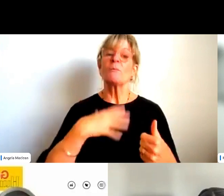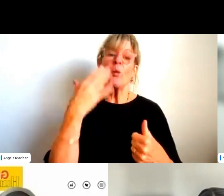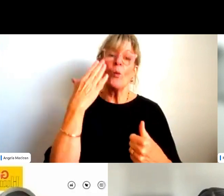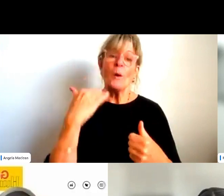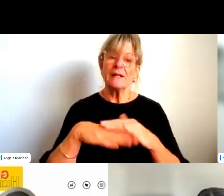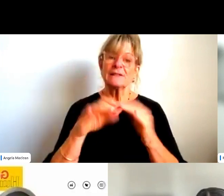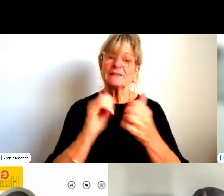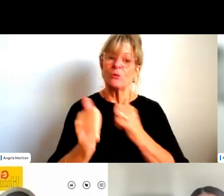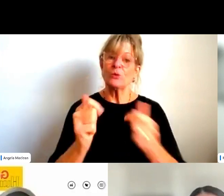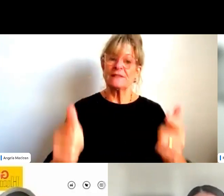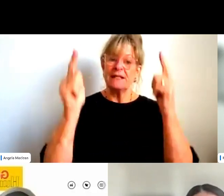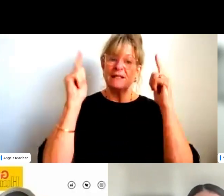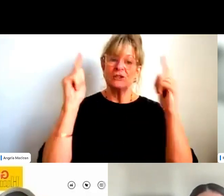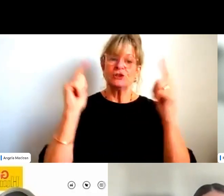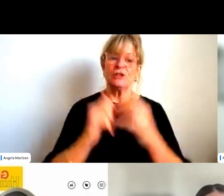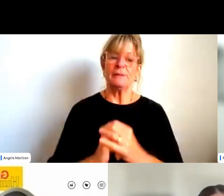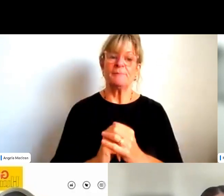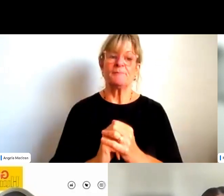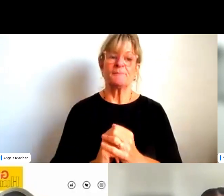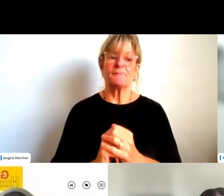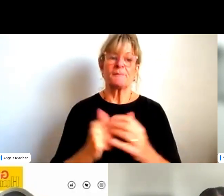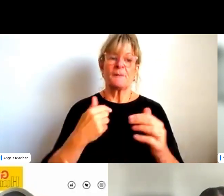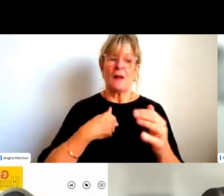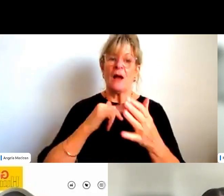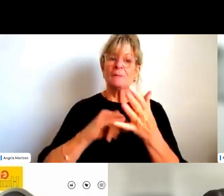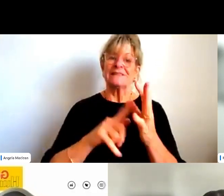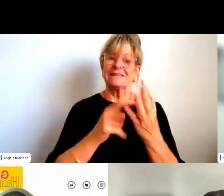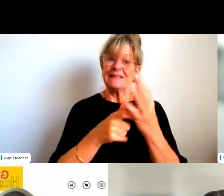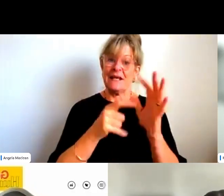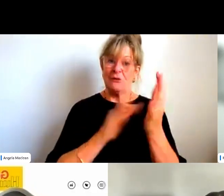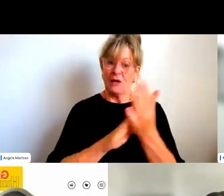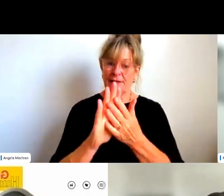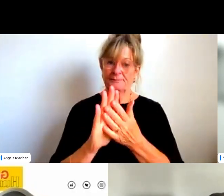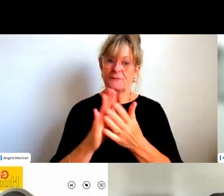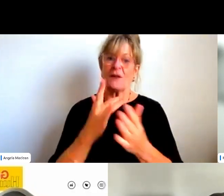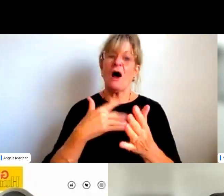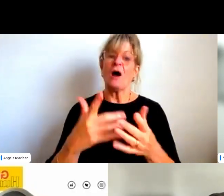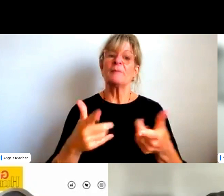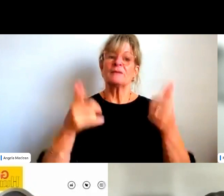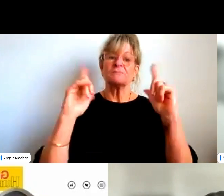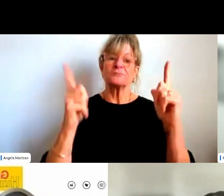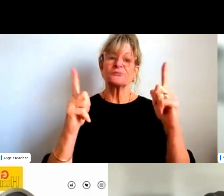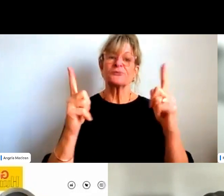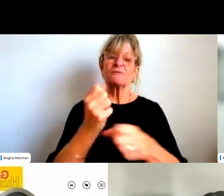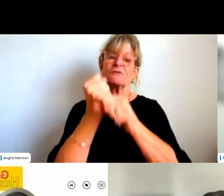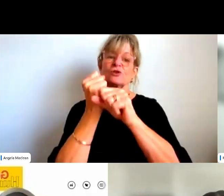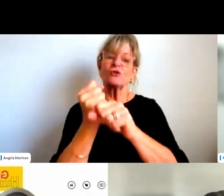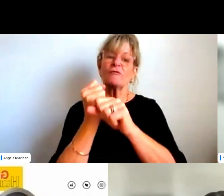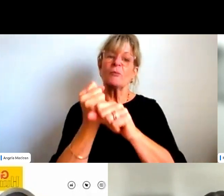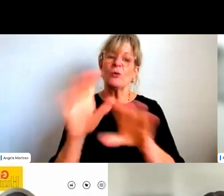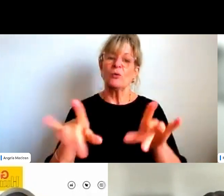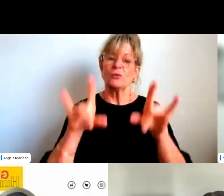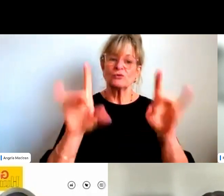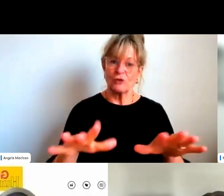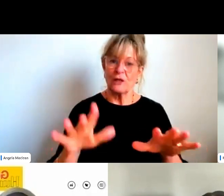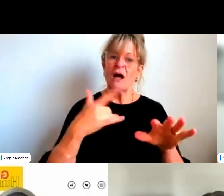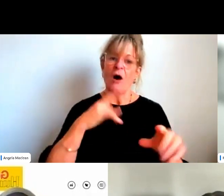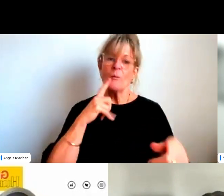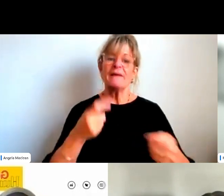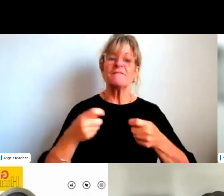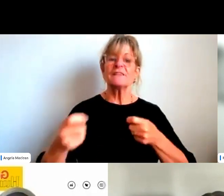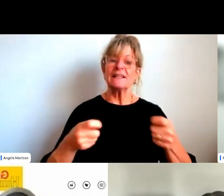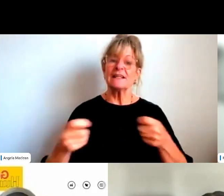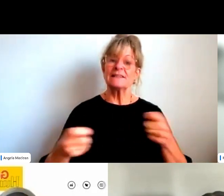My name is Sarah Lowe and I'm the Chief Executive Officer for Softball Australia and I'll be facilitating today's session. Just a little bit of